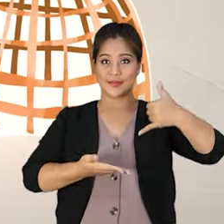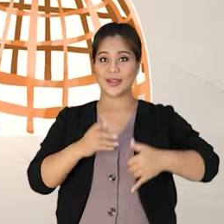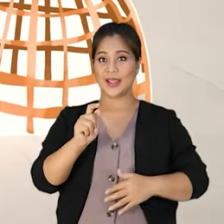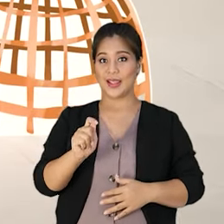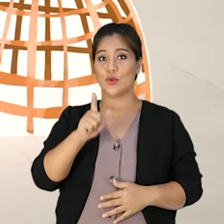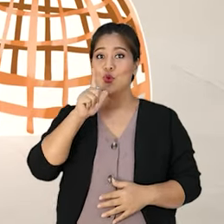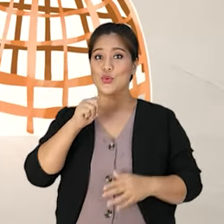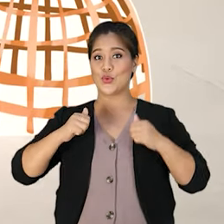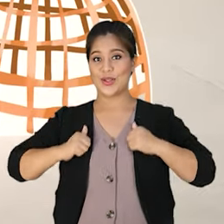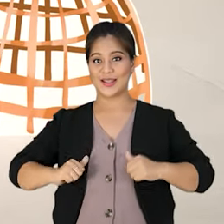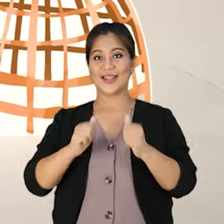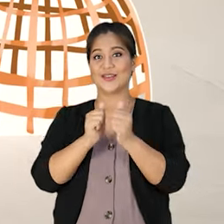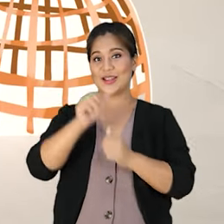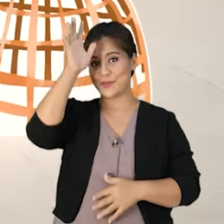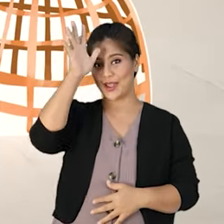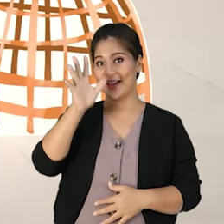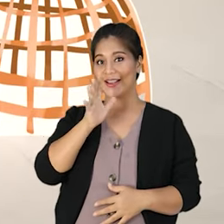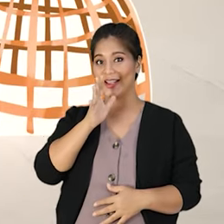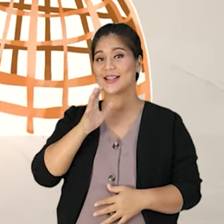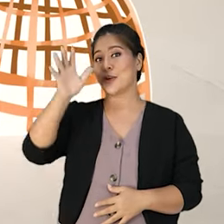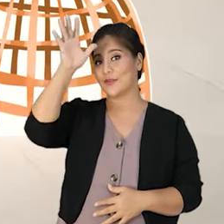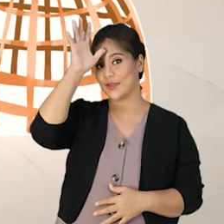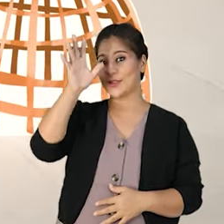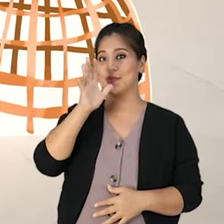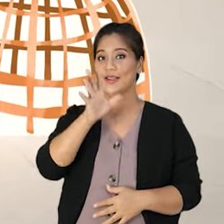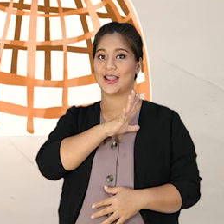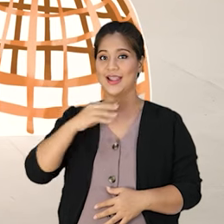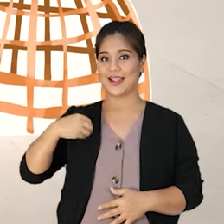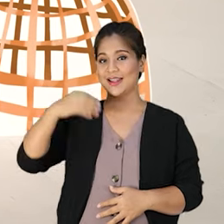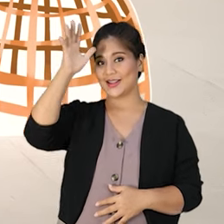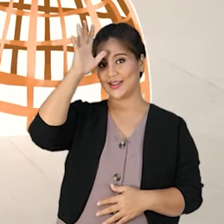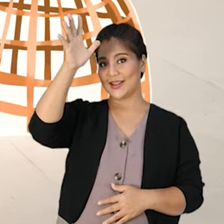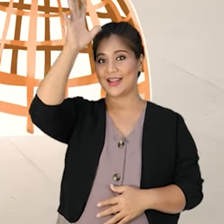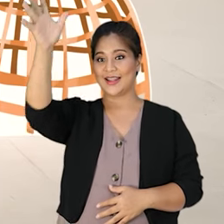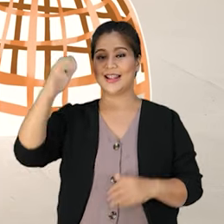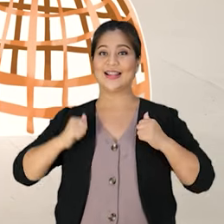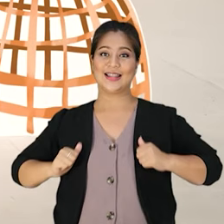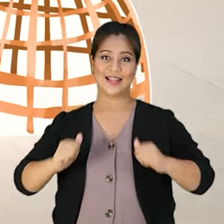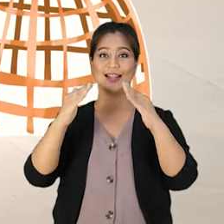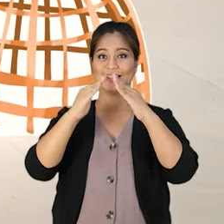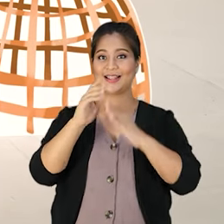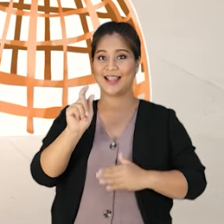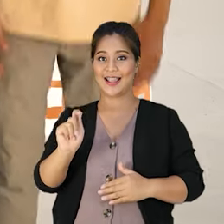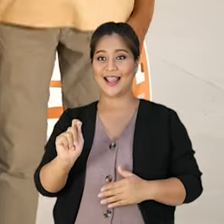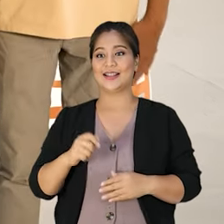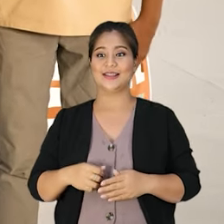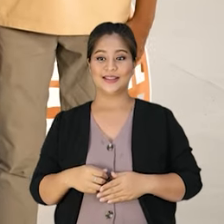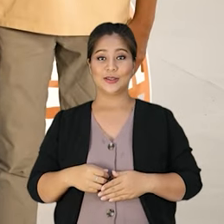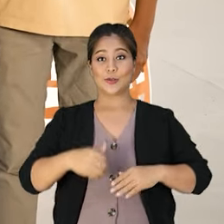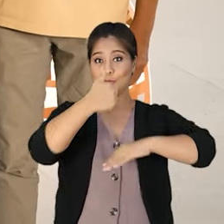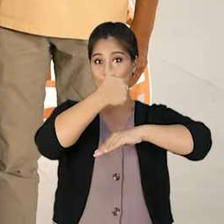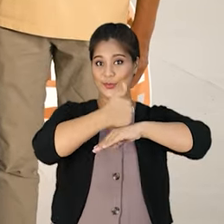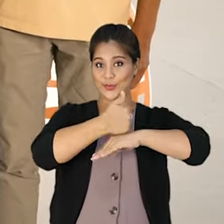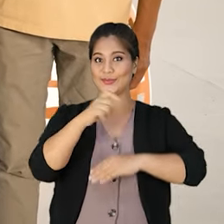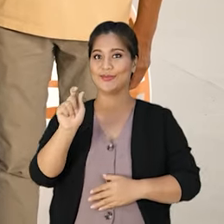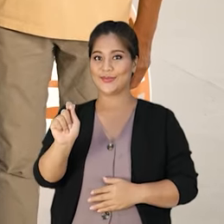This is A, who lives with their parents. This is their father, mother, and grandmother. They live in village A, and that's